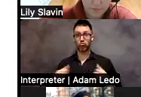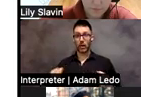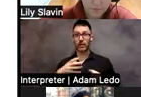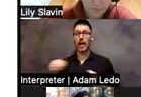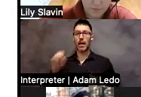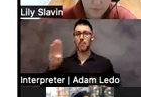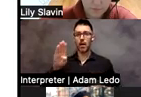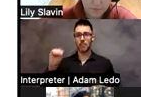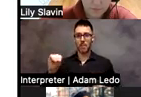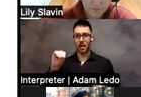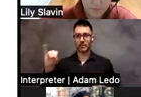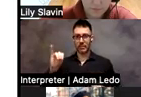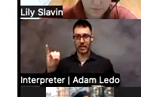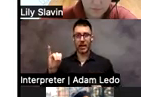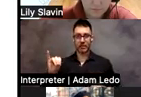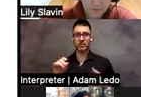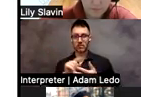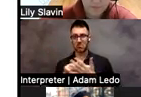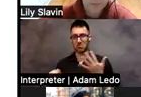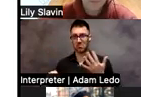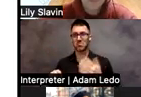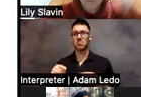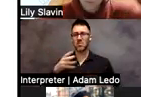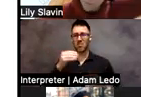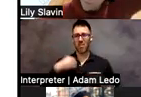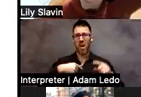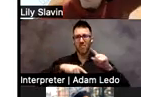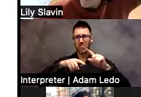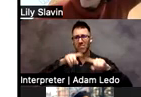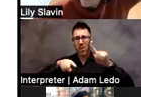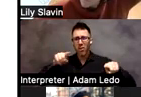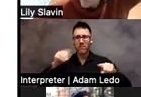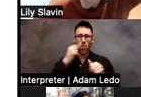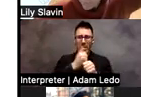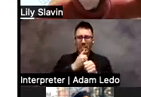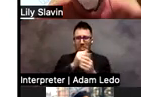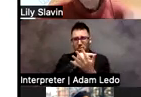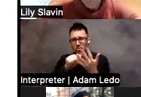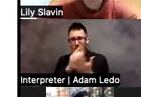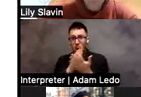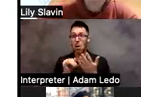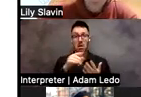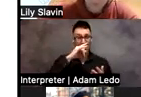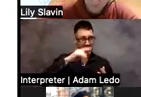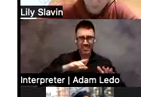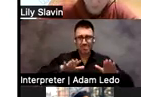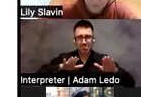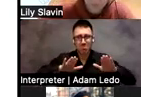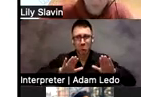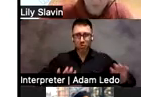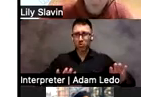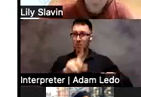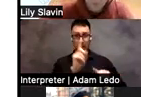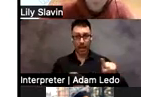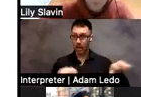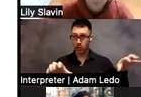And there's variations of each component. the child, like, let's say they can't do a push-up, there's other things that they can do